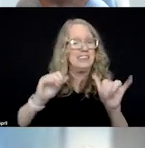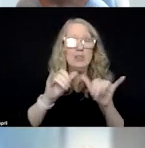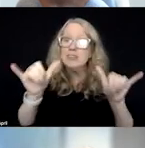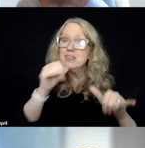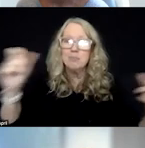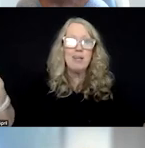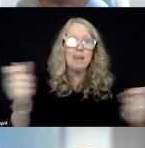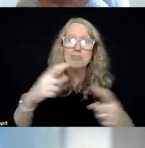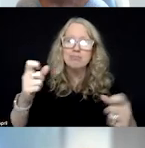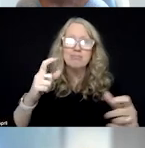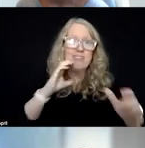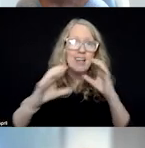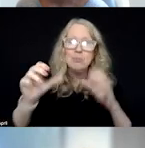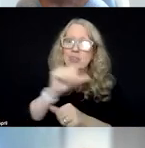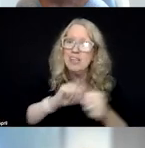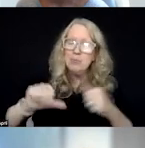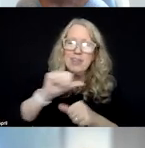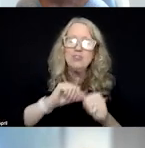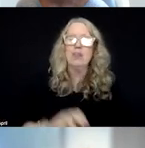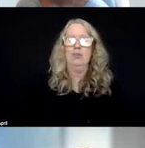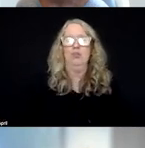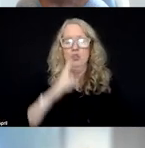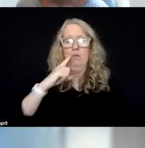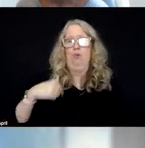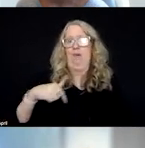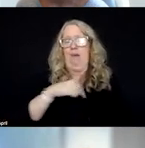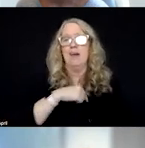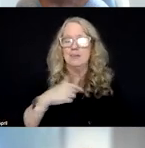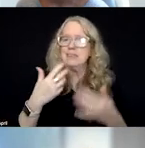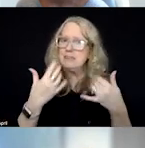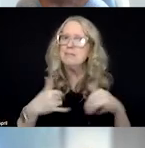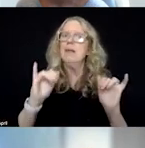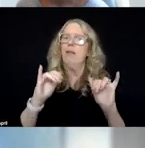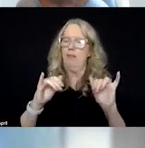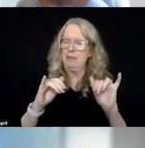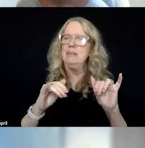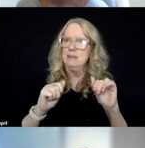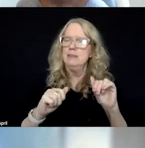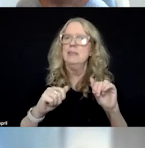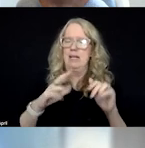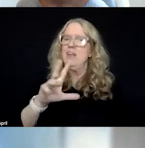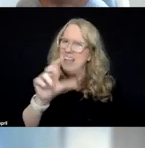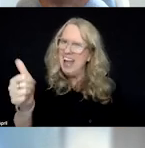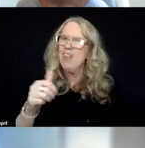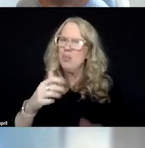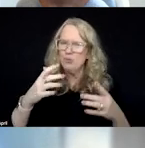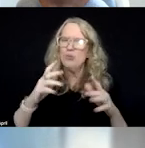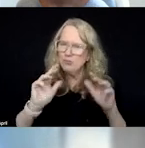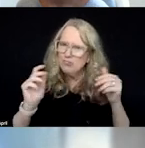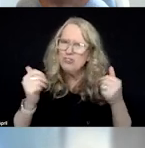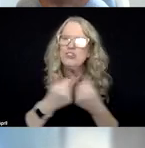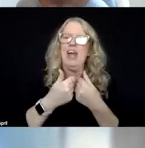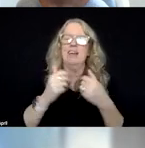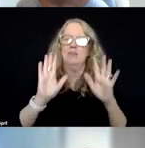each other. And so I think for us, that's still another challenge that we need to